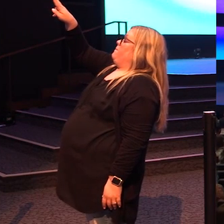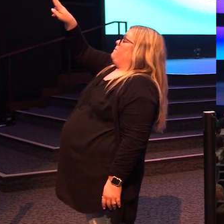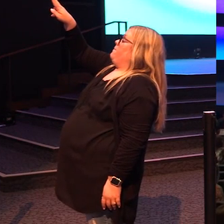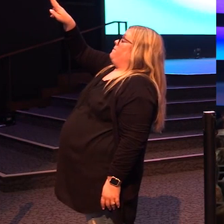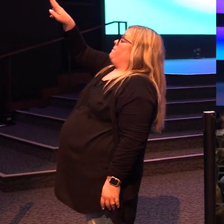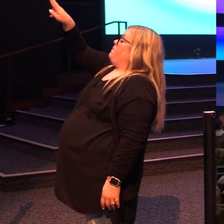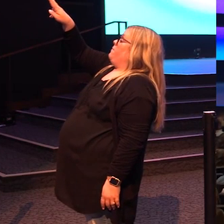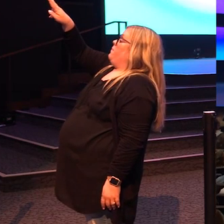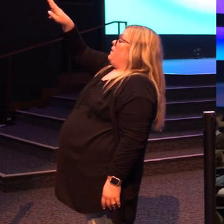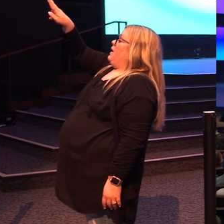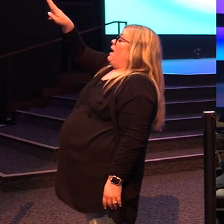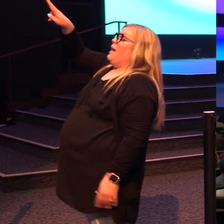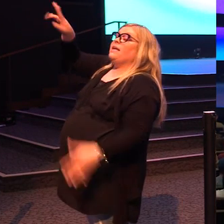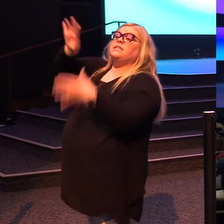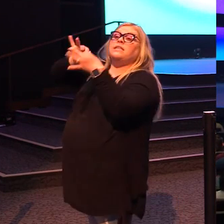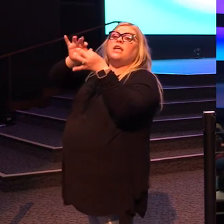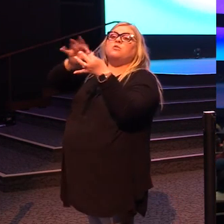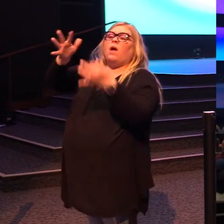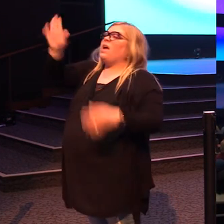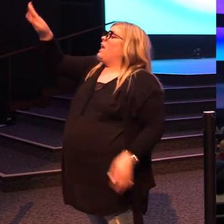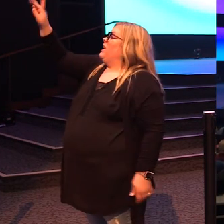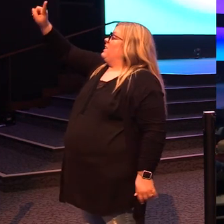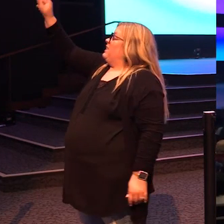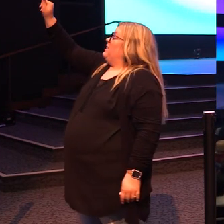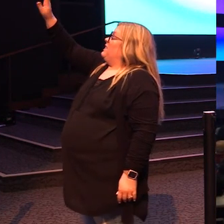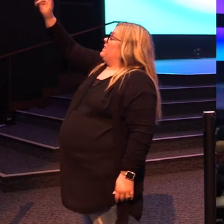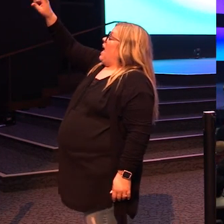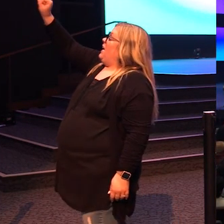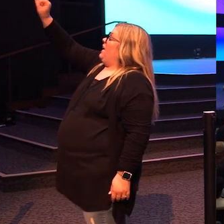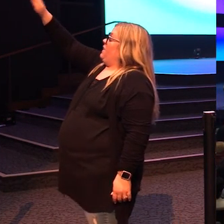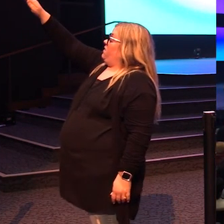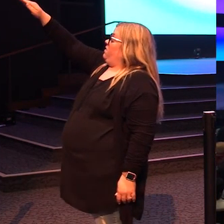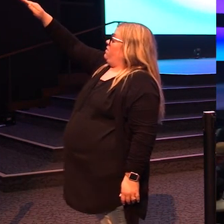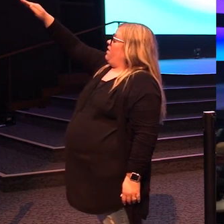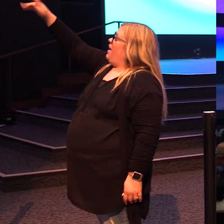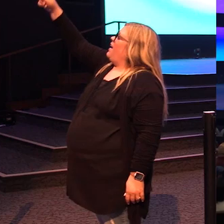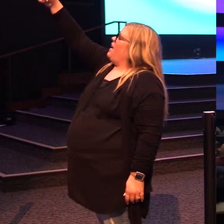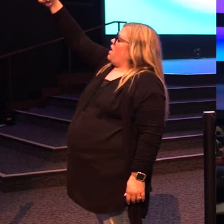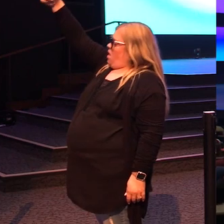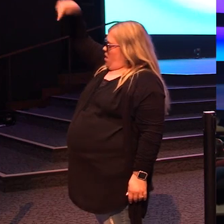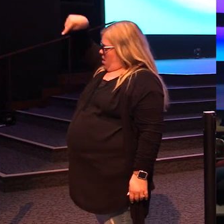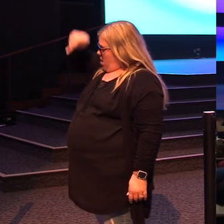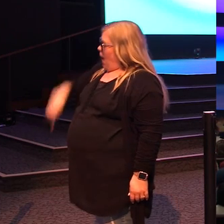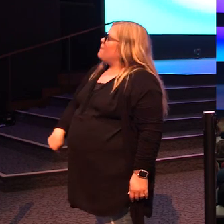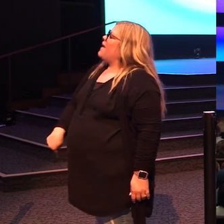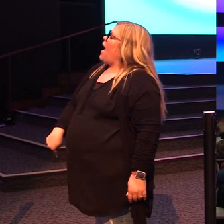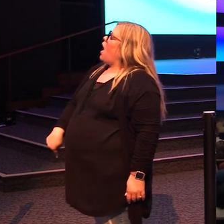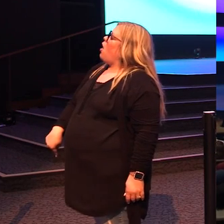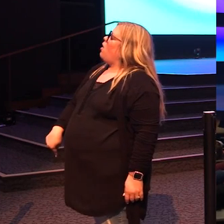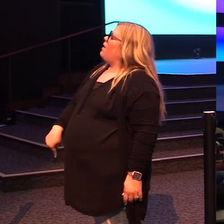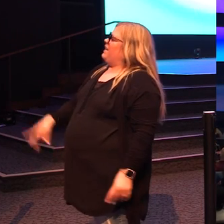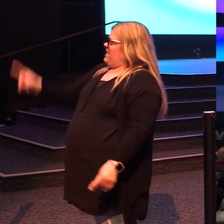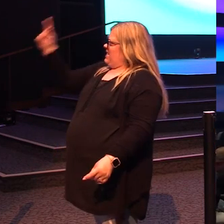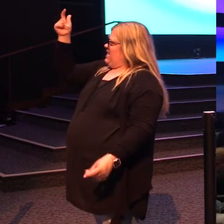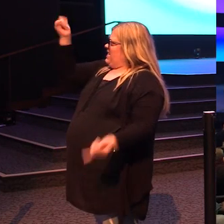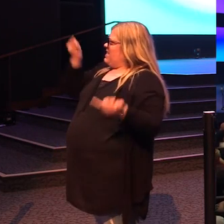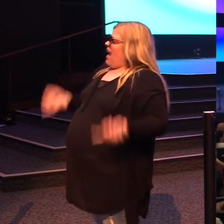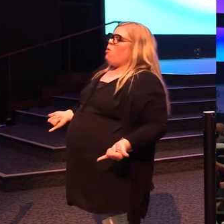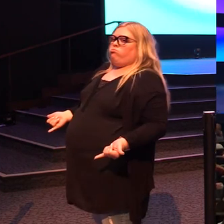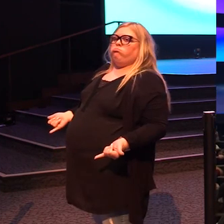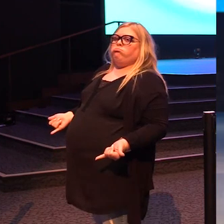And then he says these words, Zacchaeus, come down immediately.